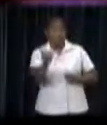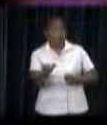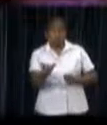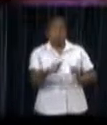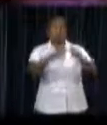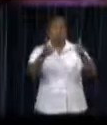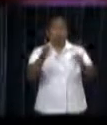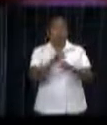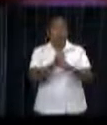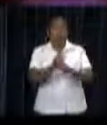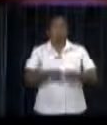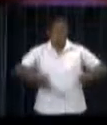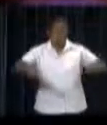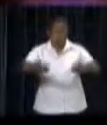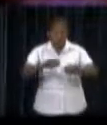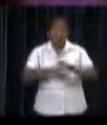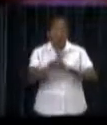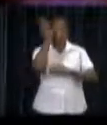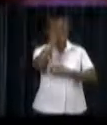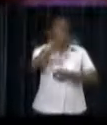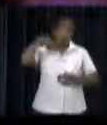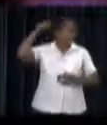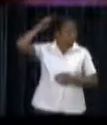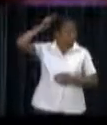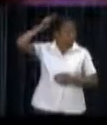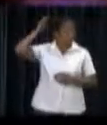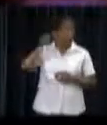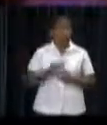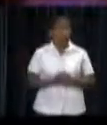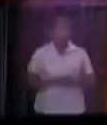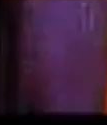an exceptional social contribution to society.